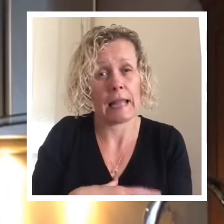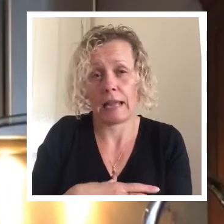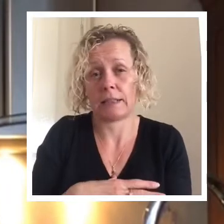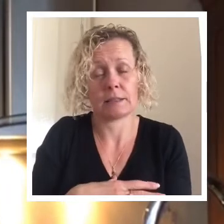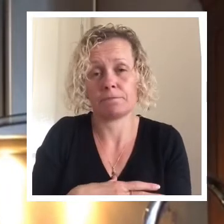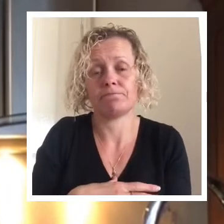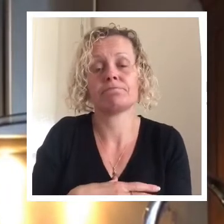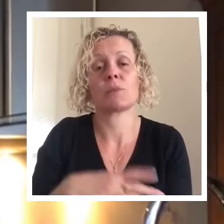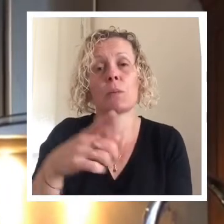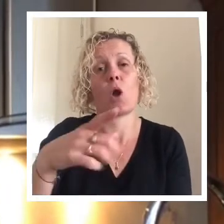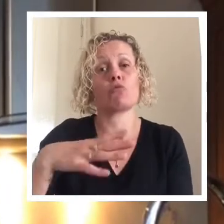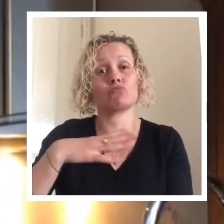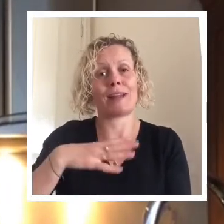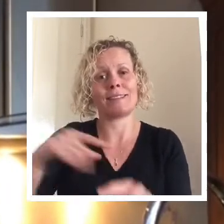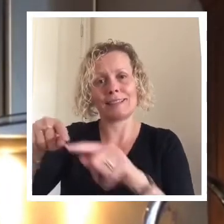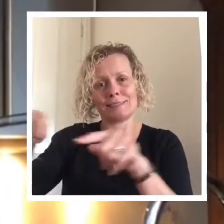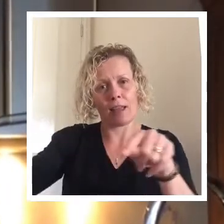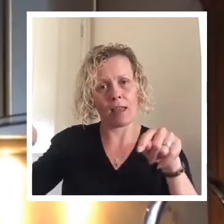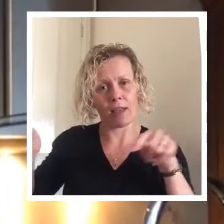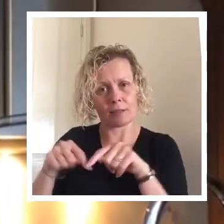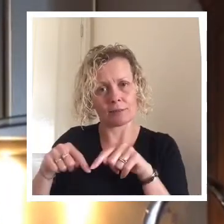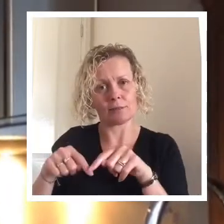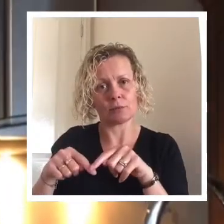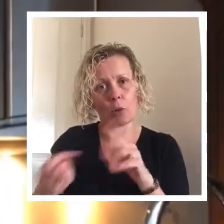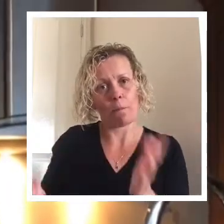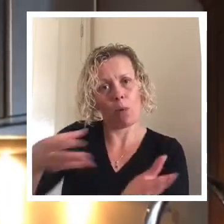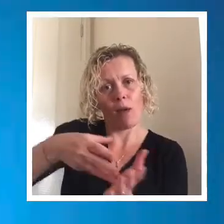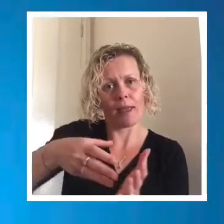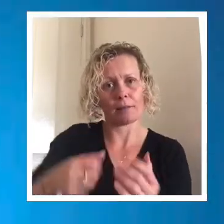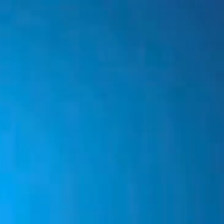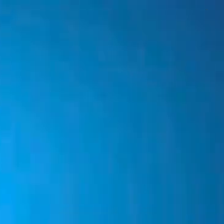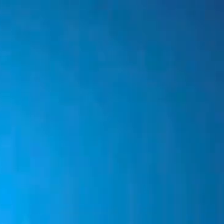and then we're going to get our tin ready to pop it in there.